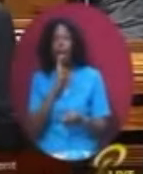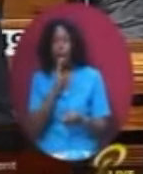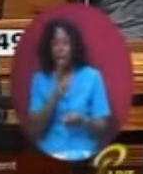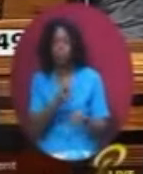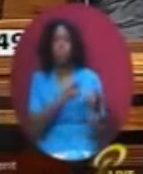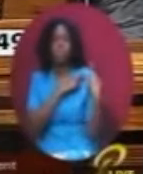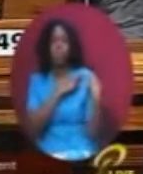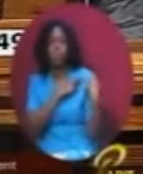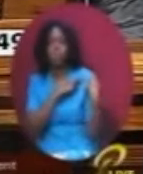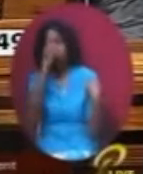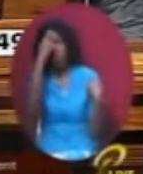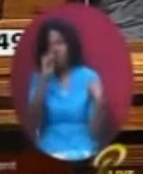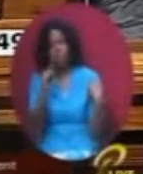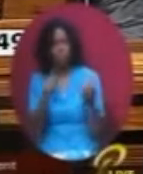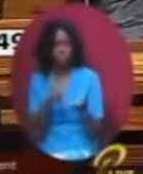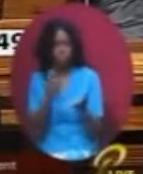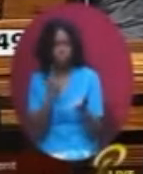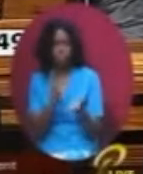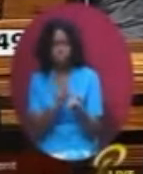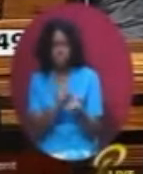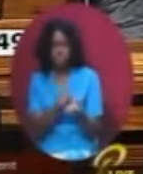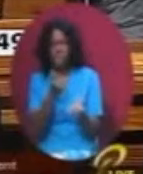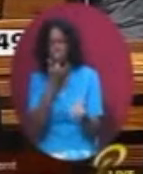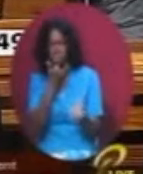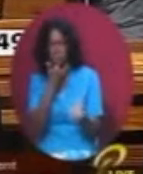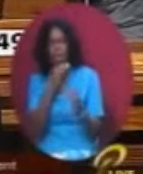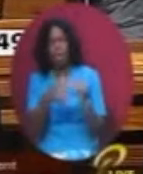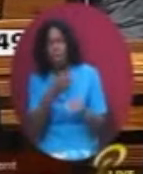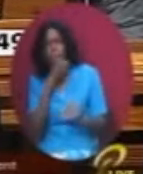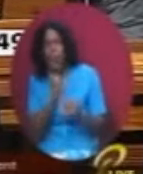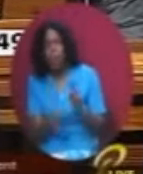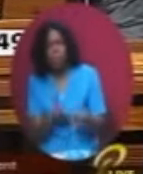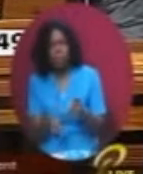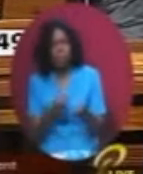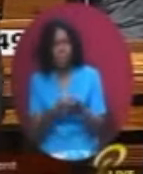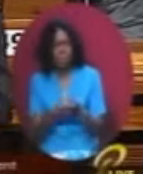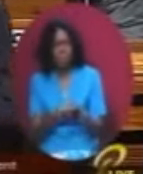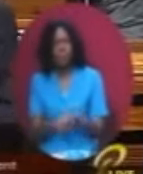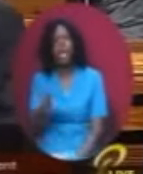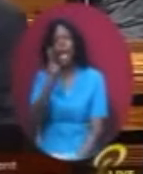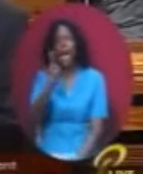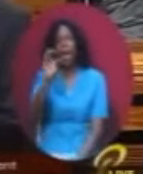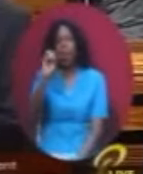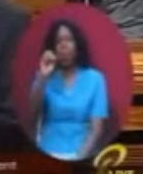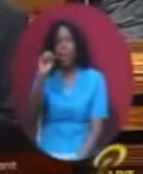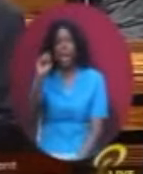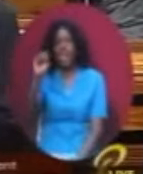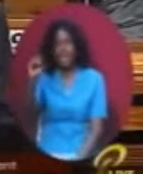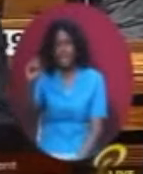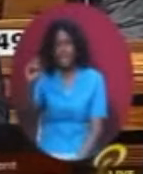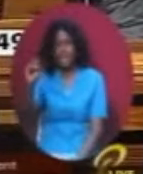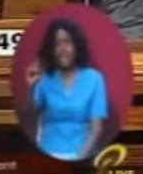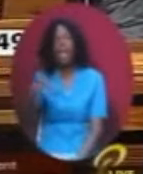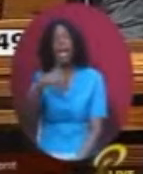so-called misprint on the old age pension issue. Since Ross Advertising Agency is